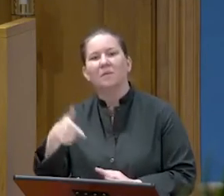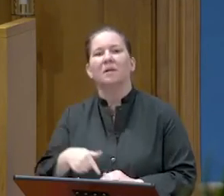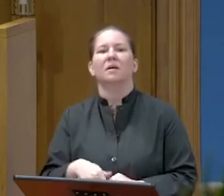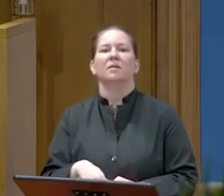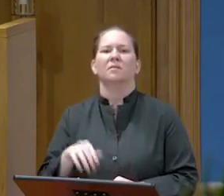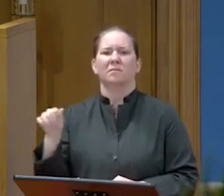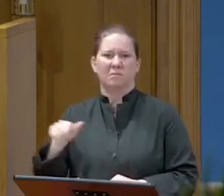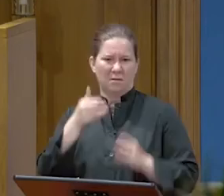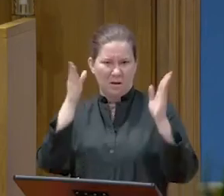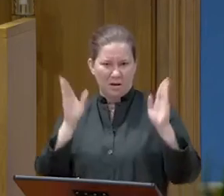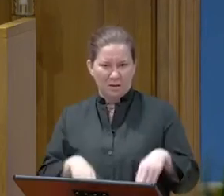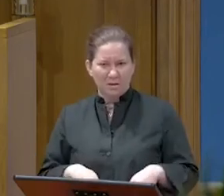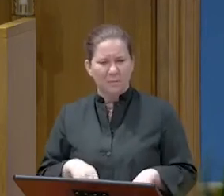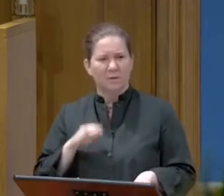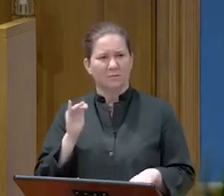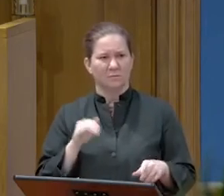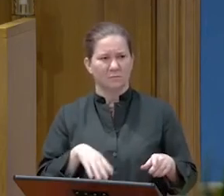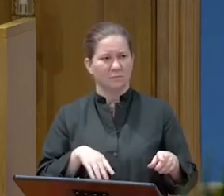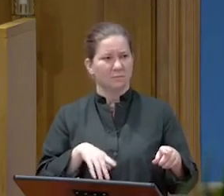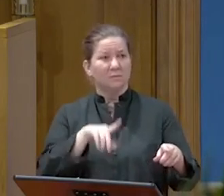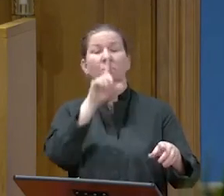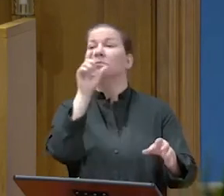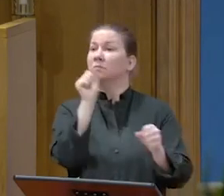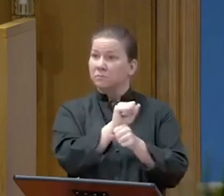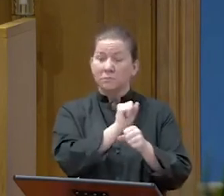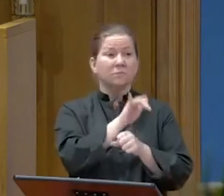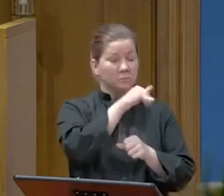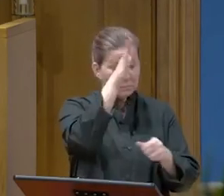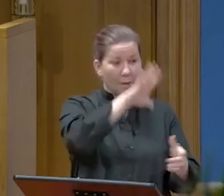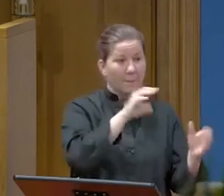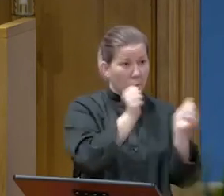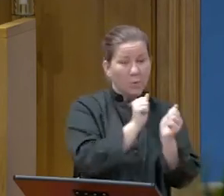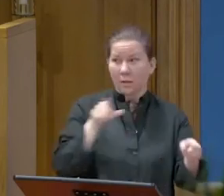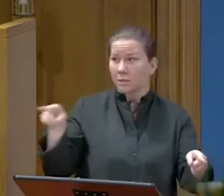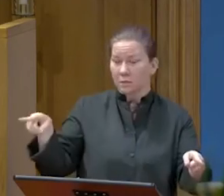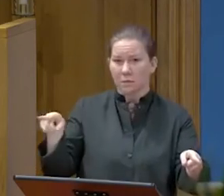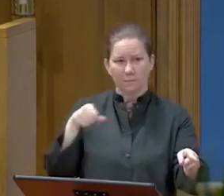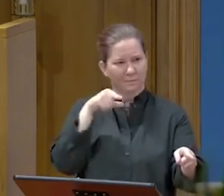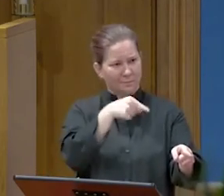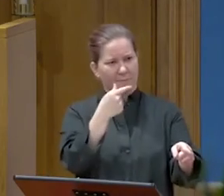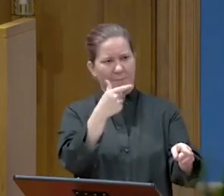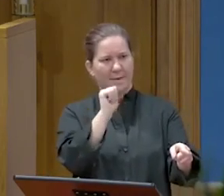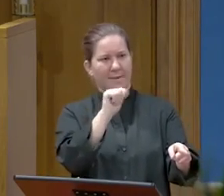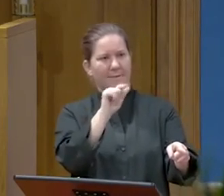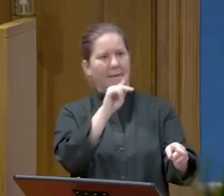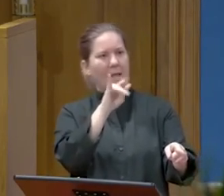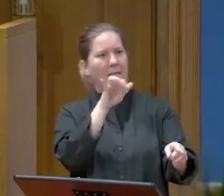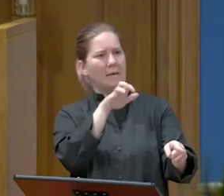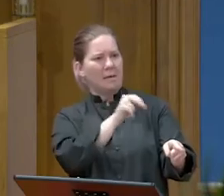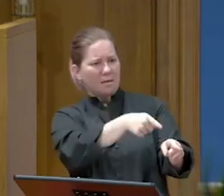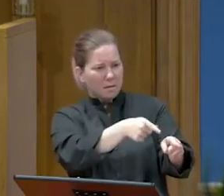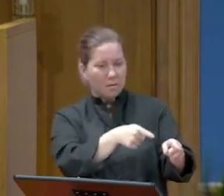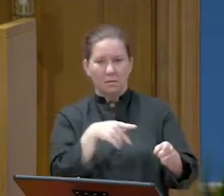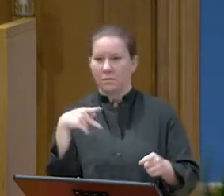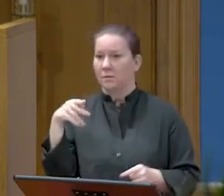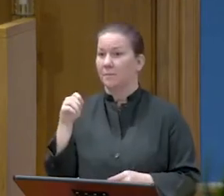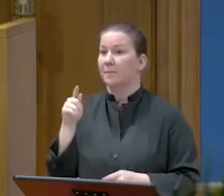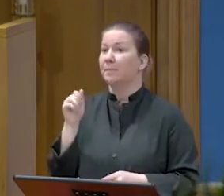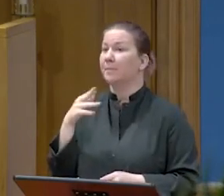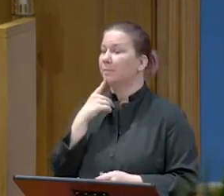insisting, Surely this man also was with him, for he is a Galilean. But Peter said,